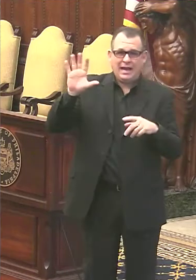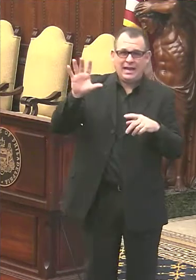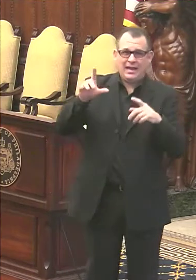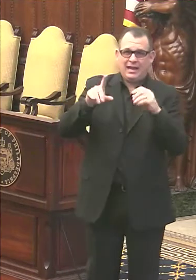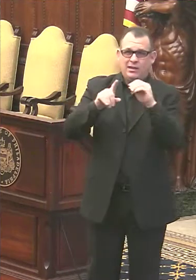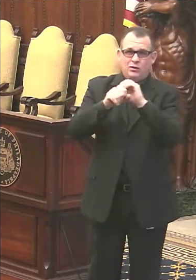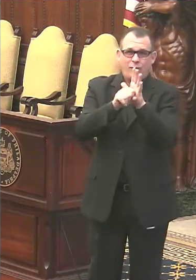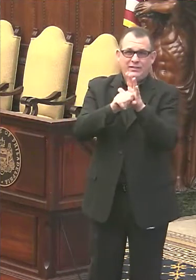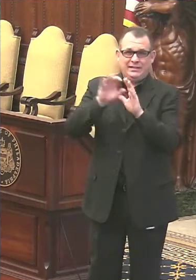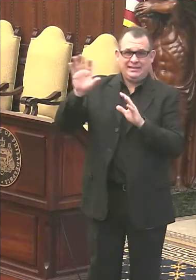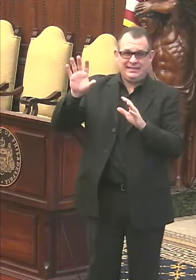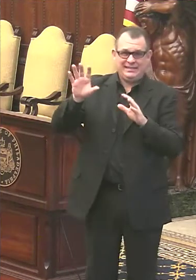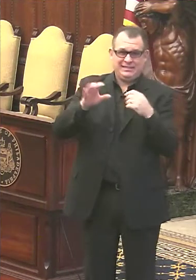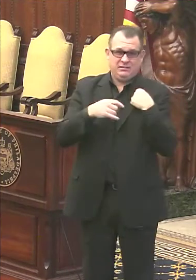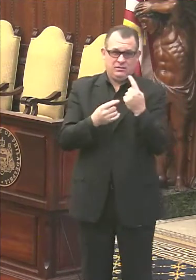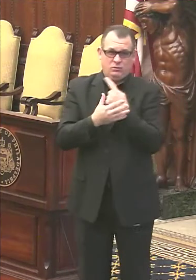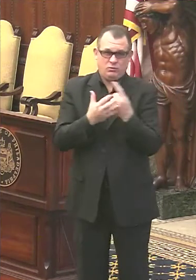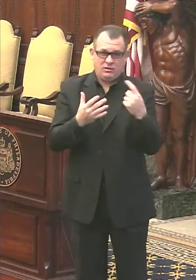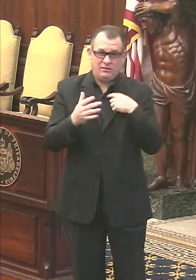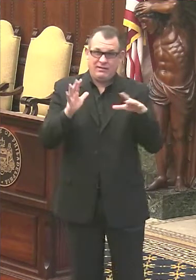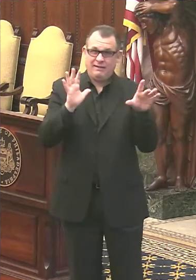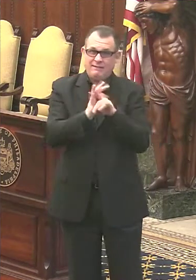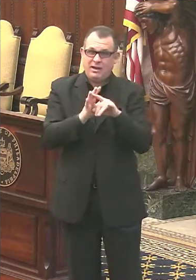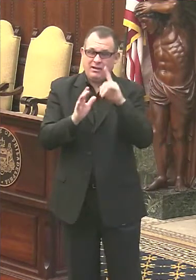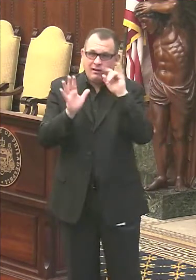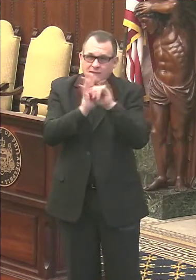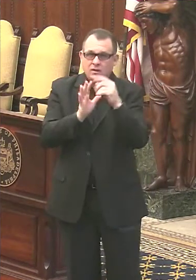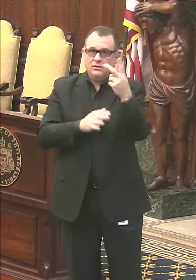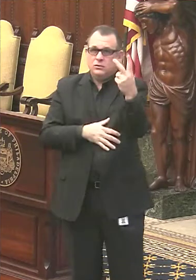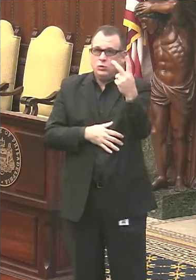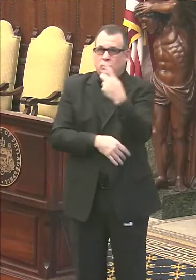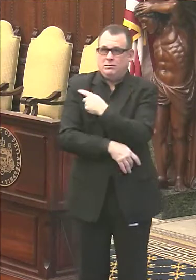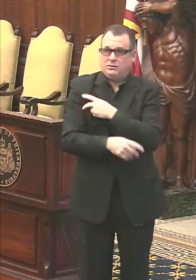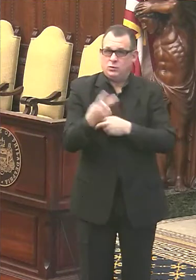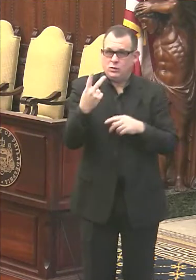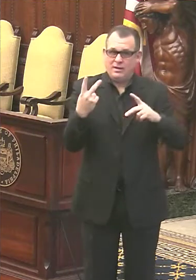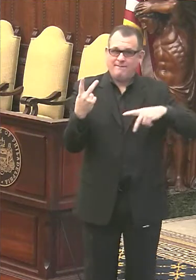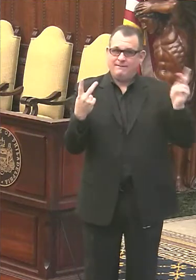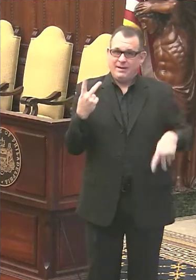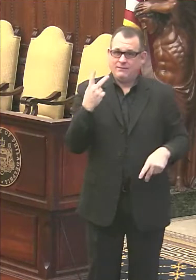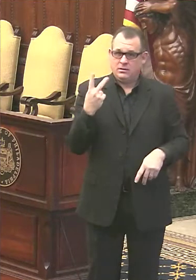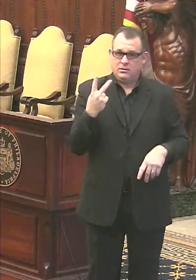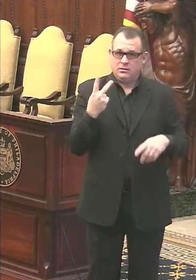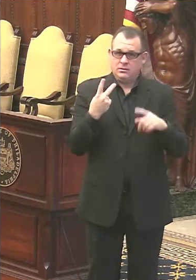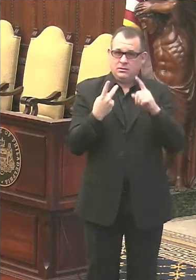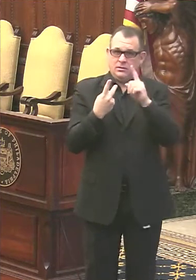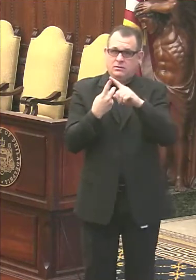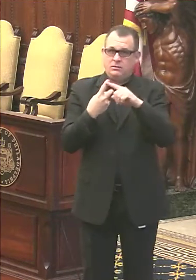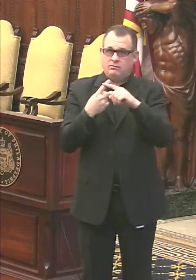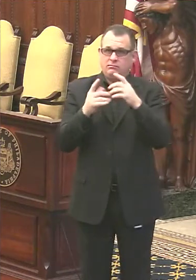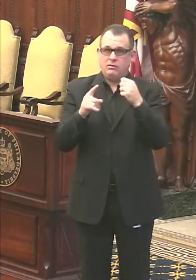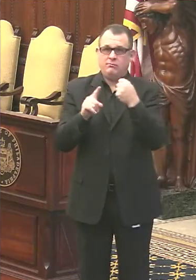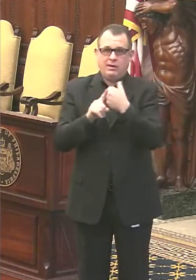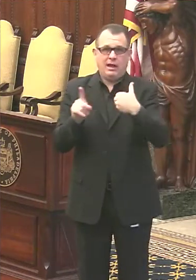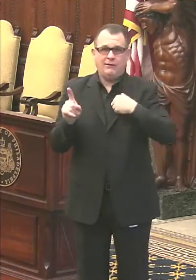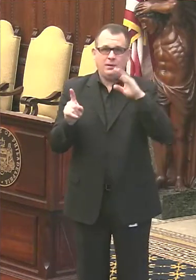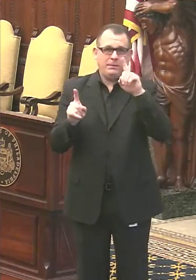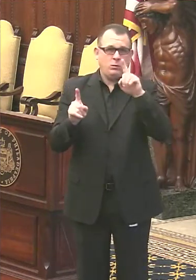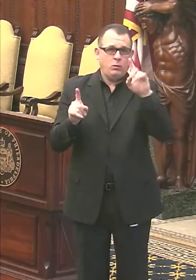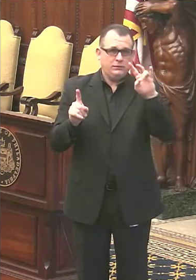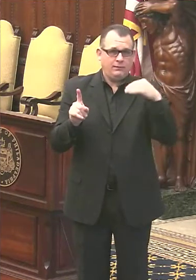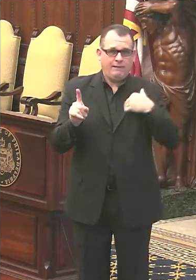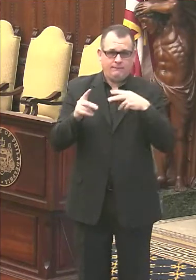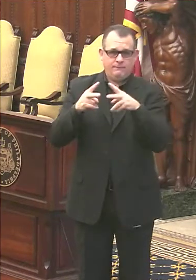in the past week, we've identified two patients in Philadelphia area with a B.1.1.7 variant. The first was a woman in her